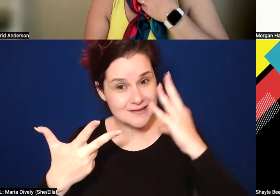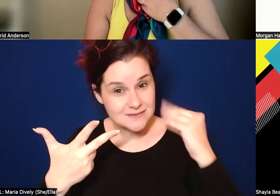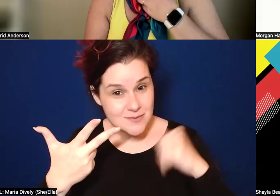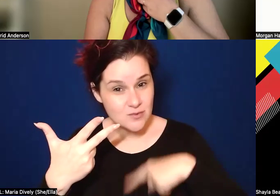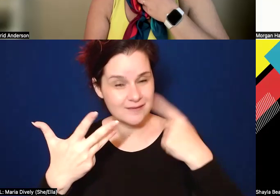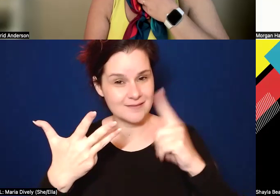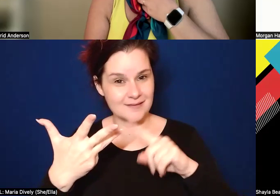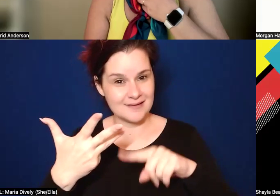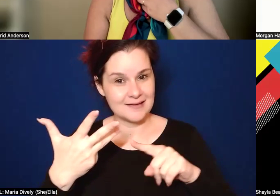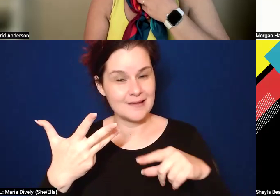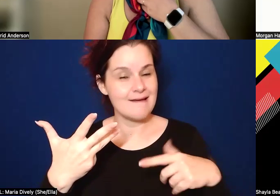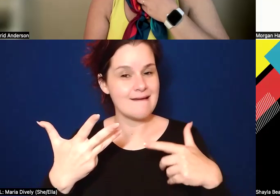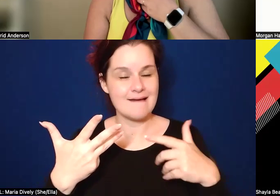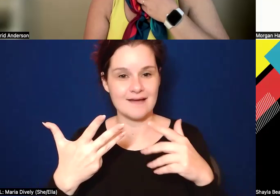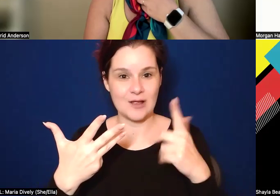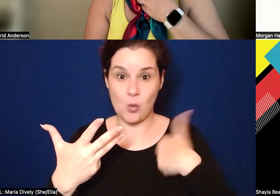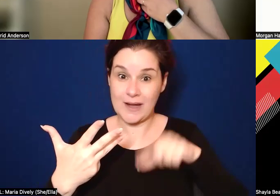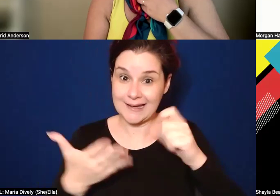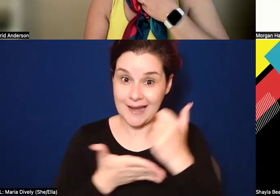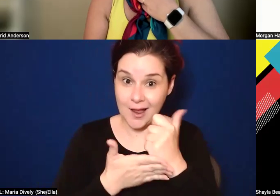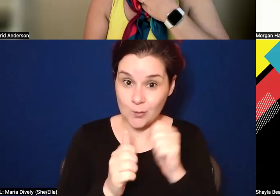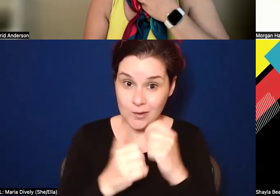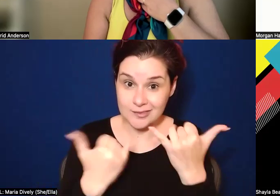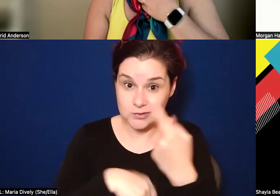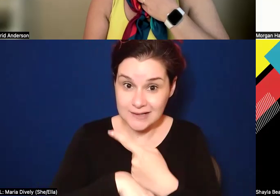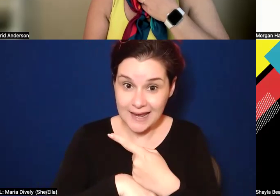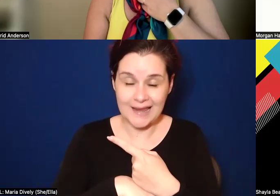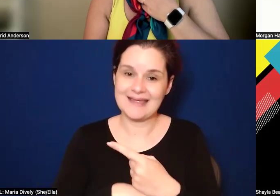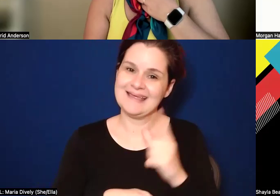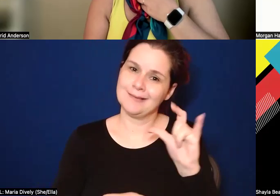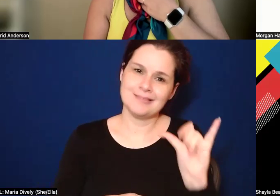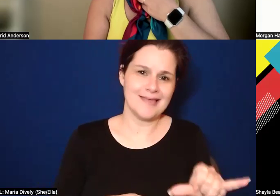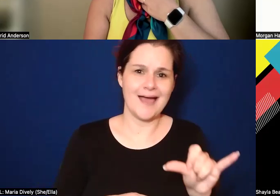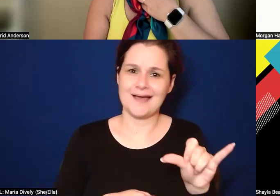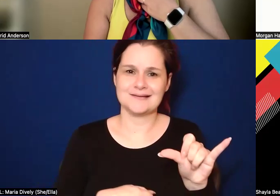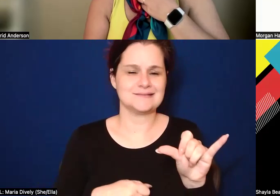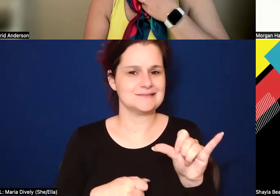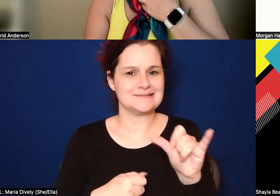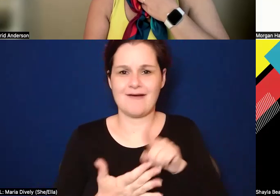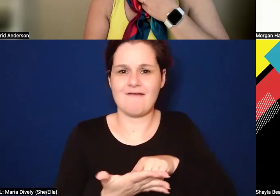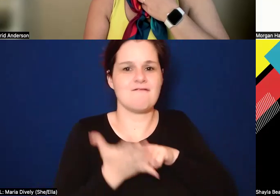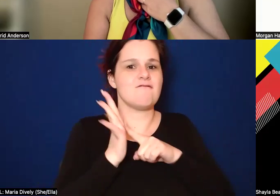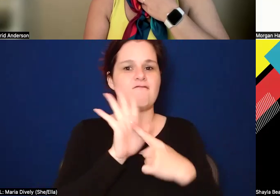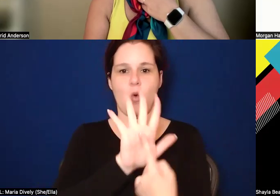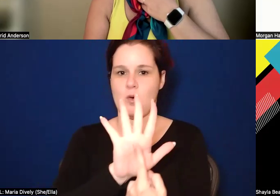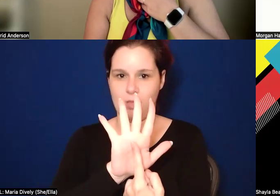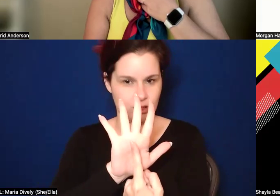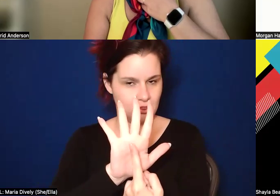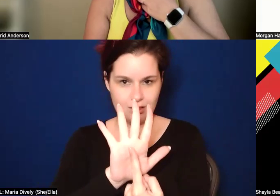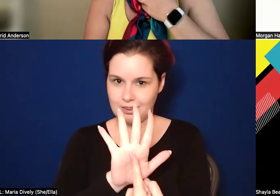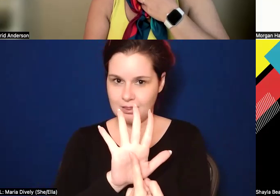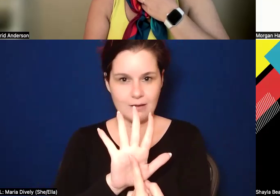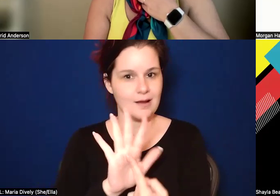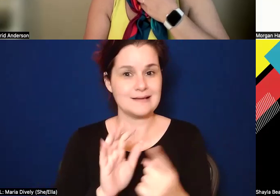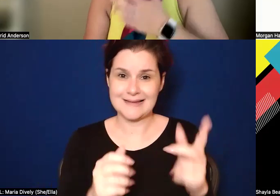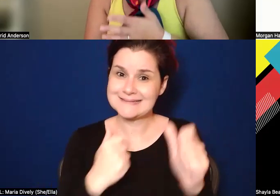And this is what I need help with today is so vulnerable. It was in fact, you know,